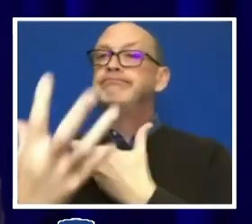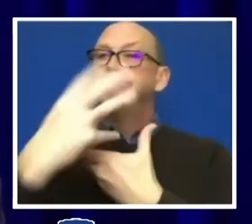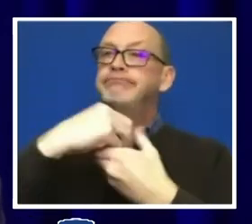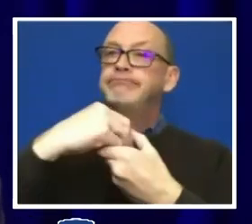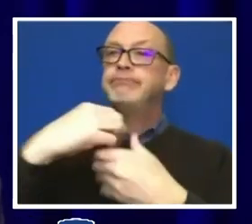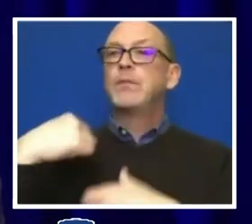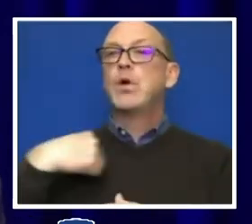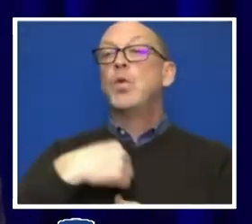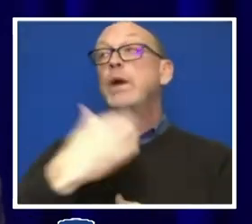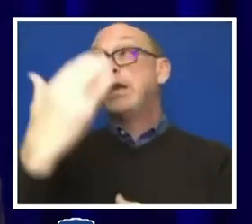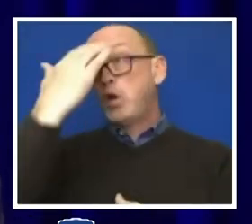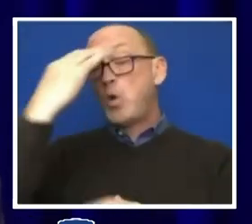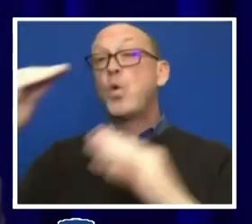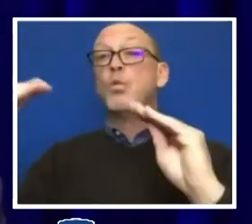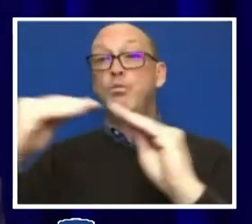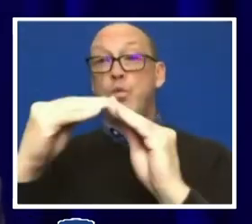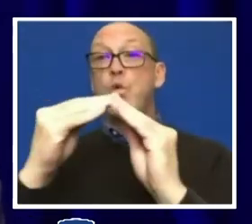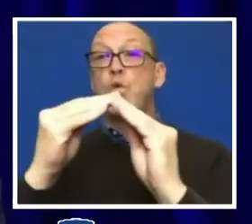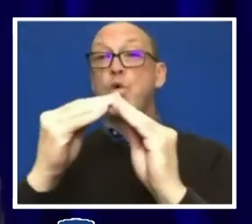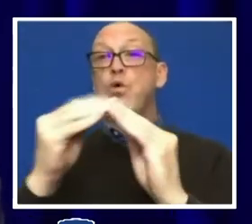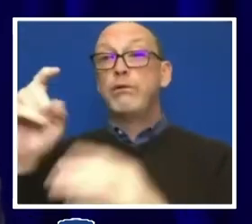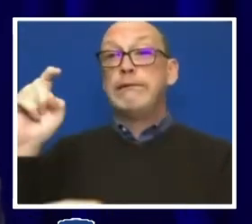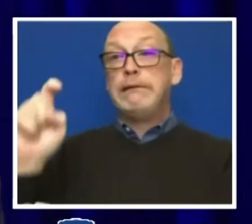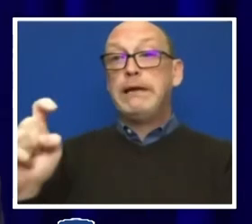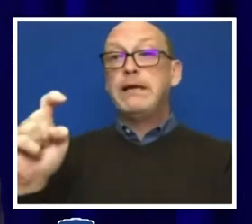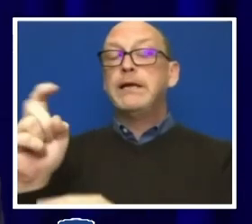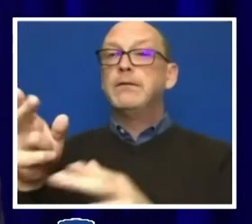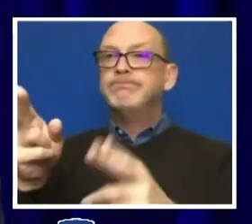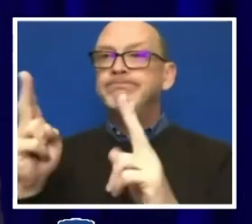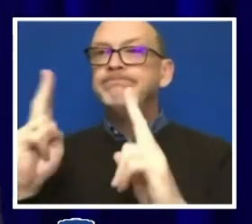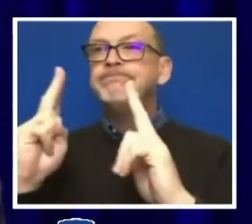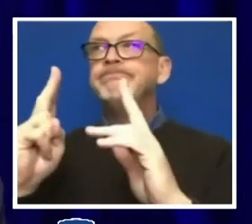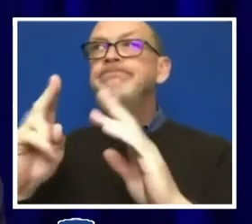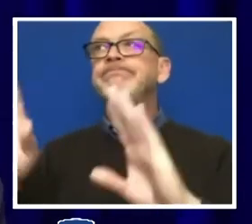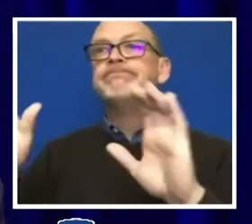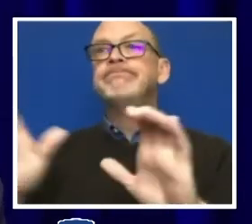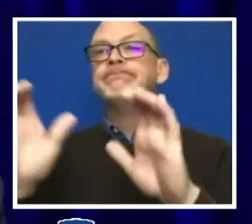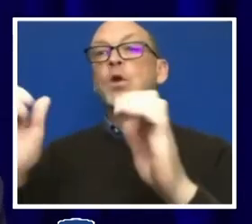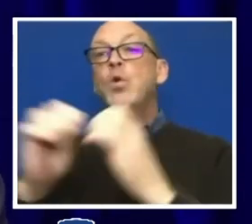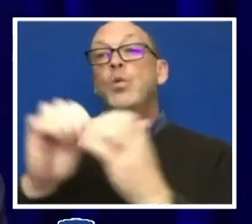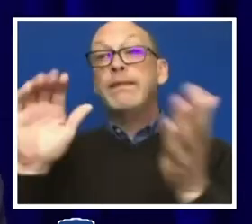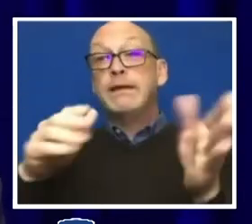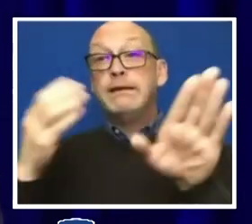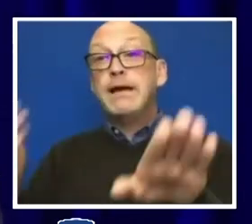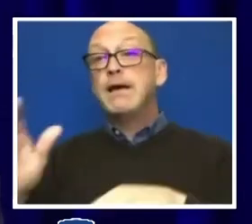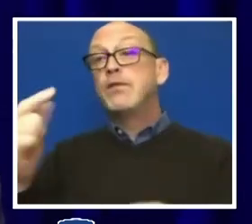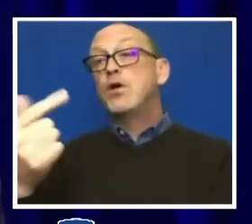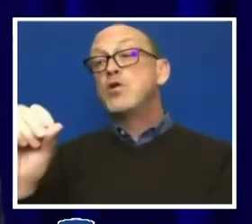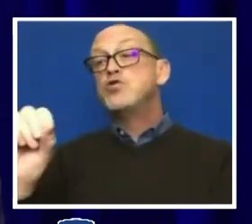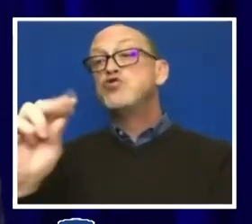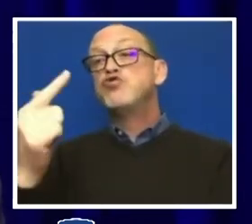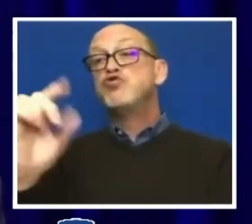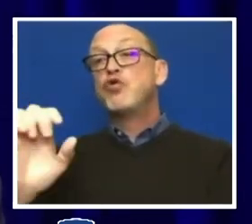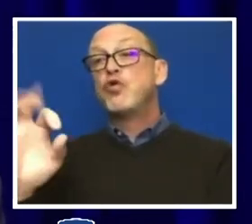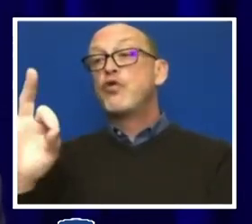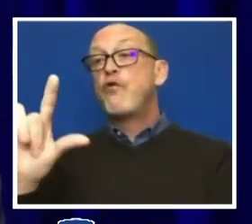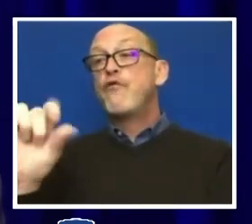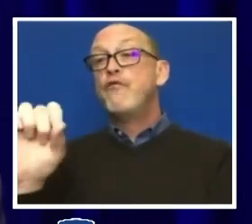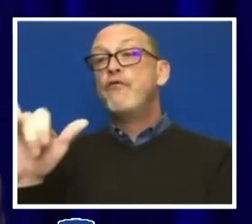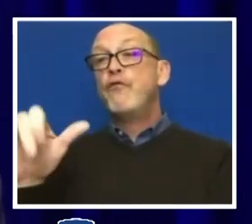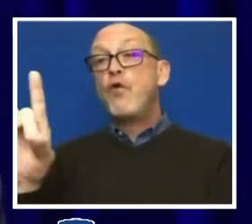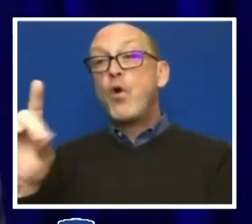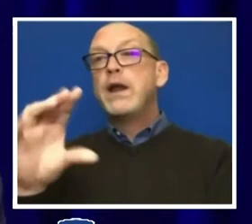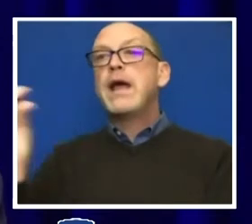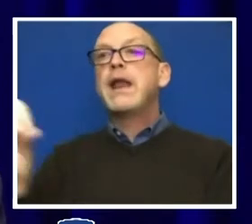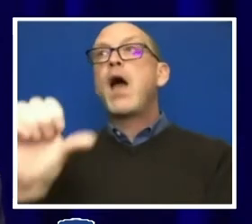more is needed. A new urgency to act came with the death of George Floyd and other senseless tragedies. And